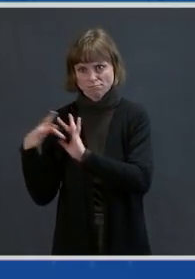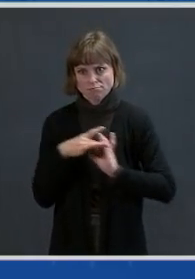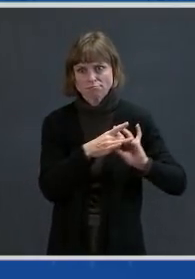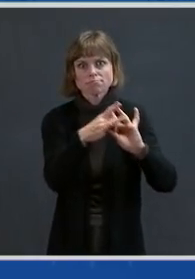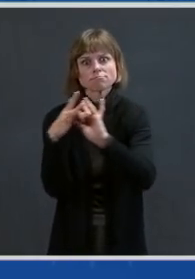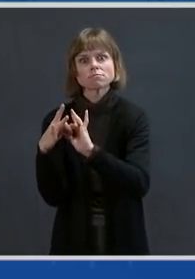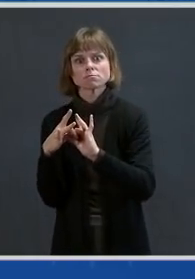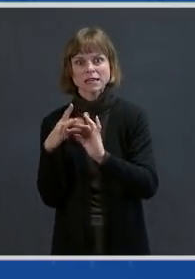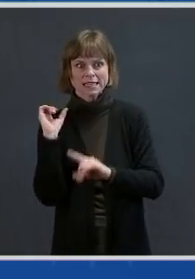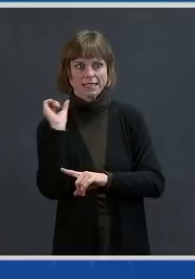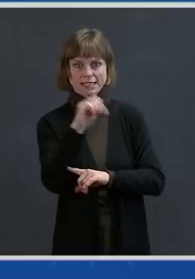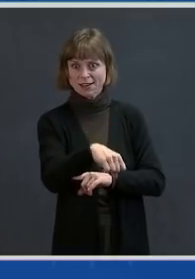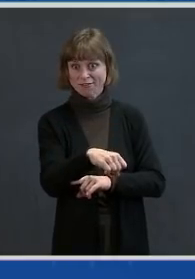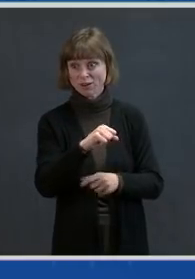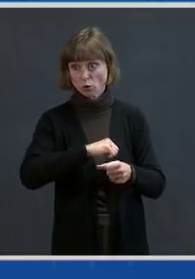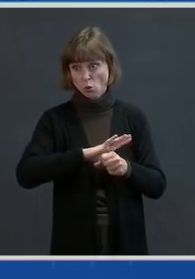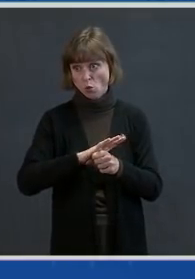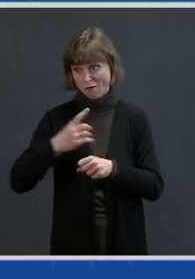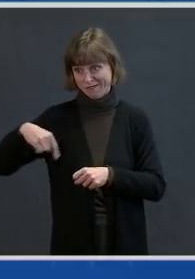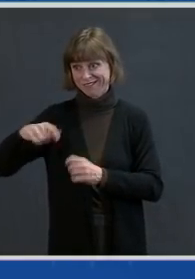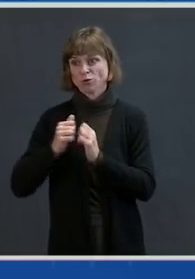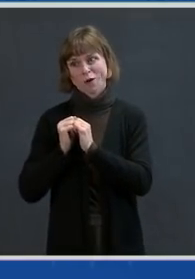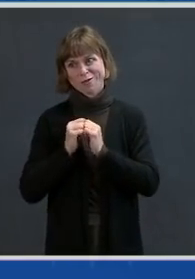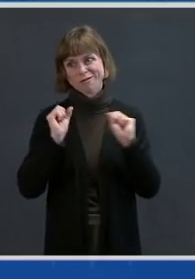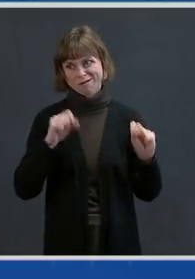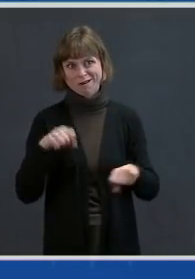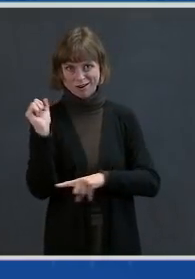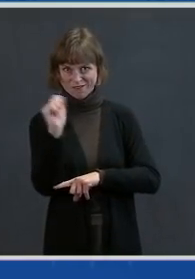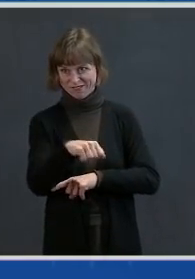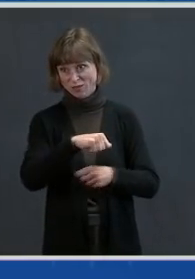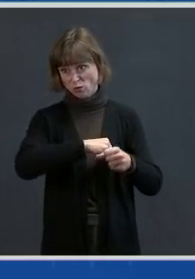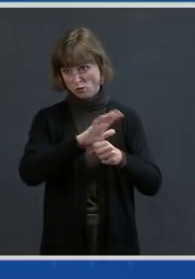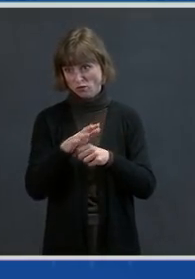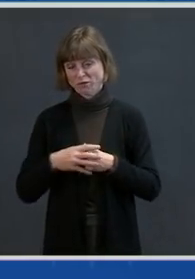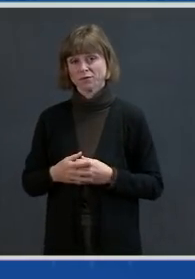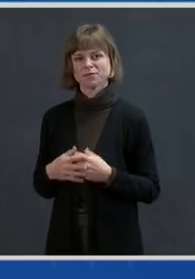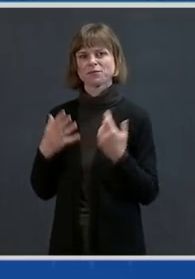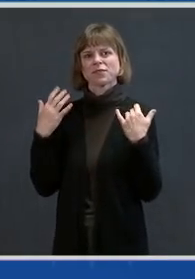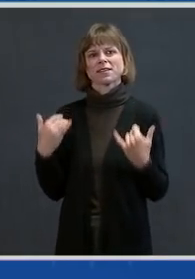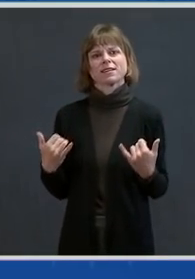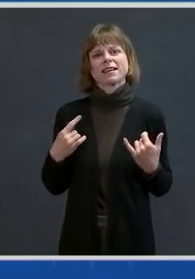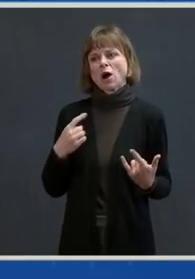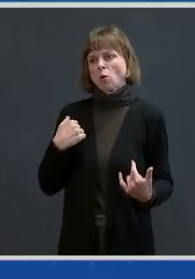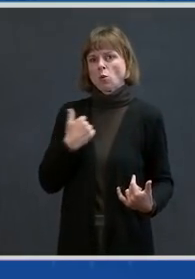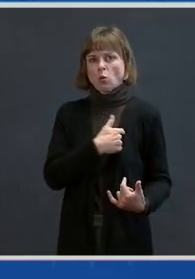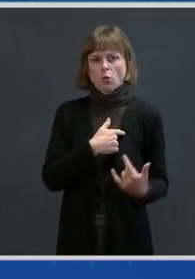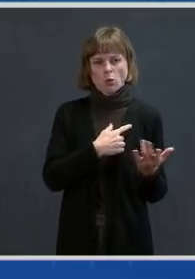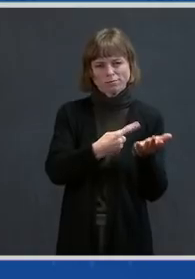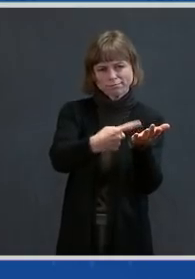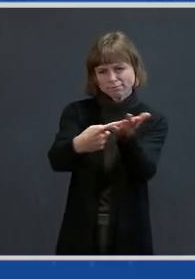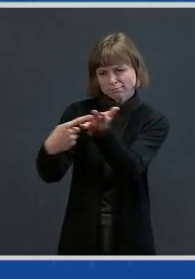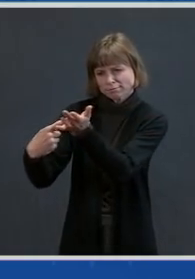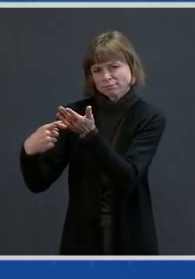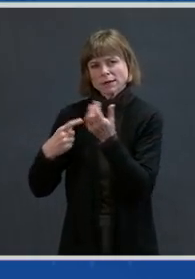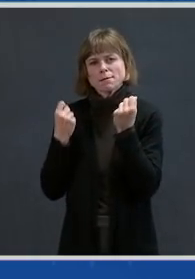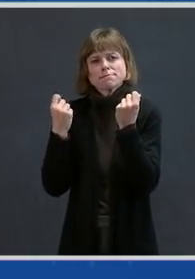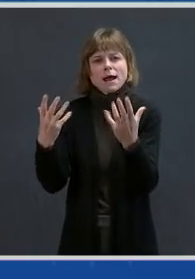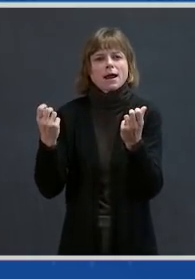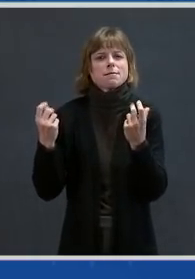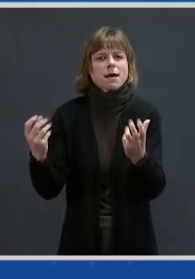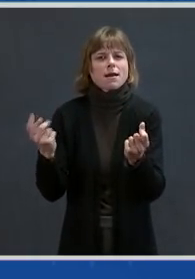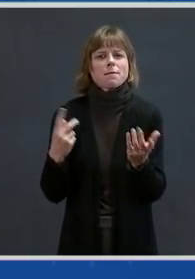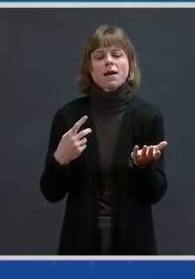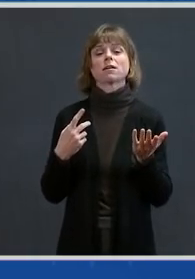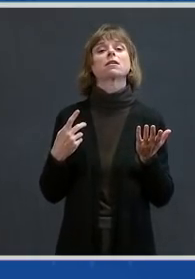Since January 20th, we have been engaging in literally hundreds of conversations with hundreds of companies who are eager to